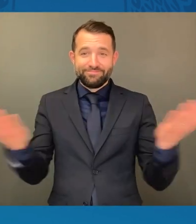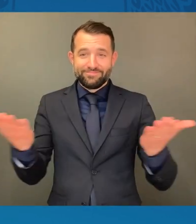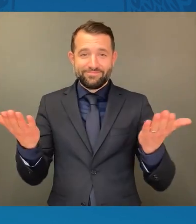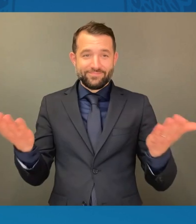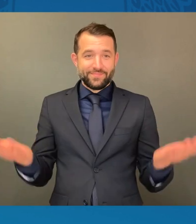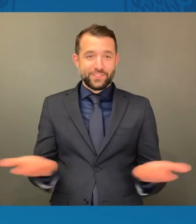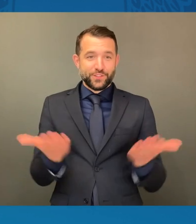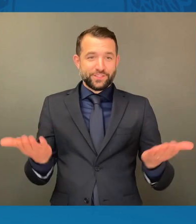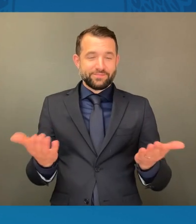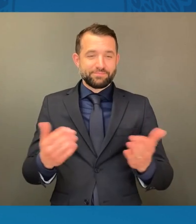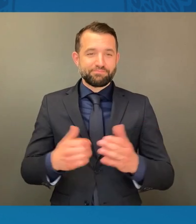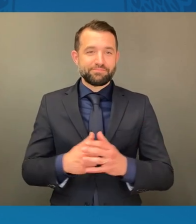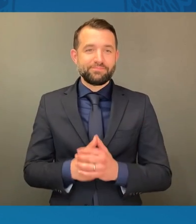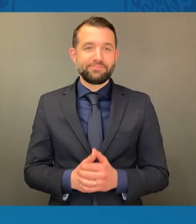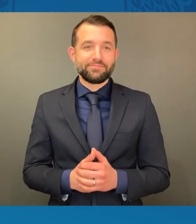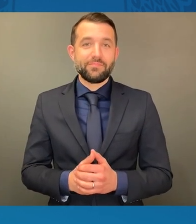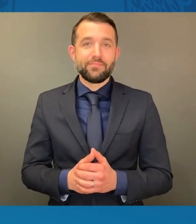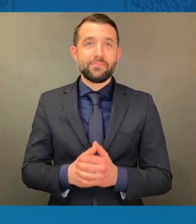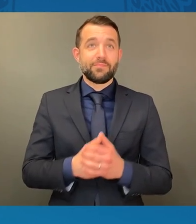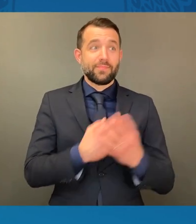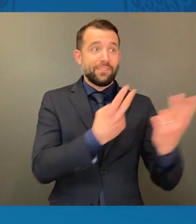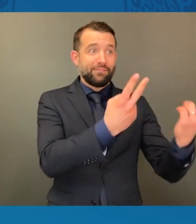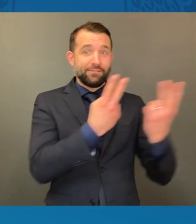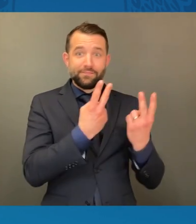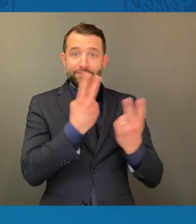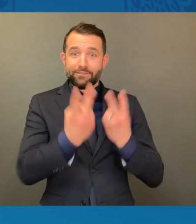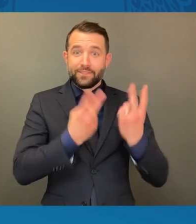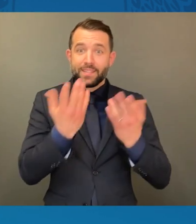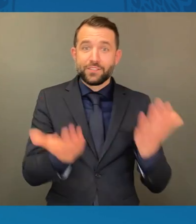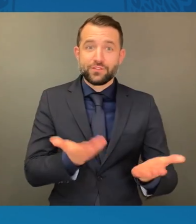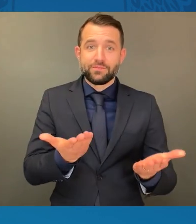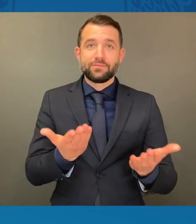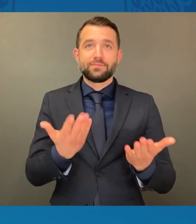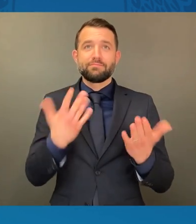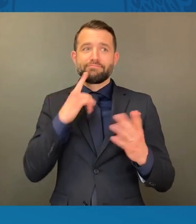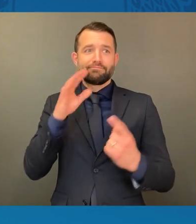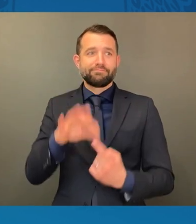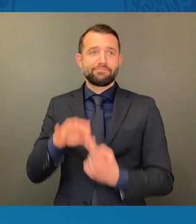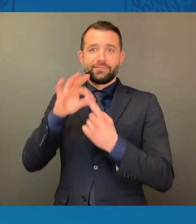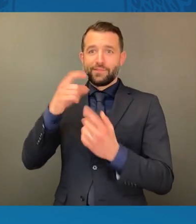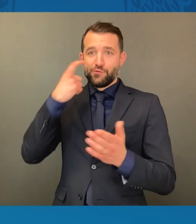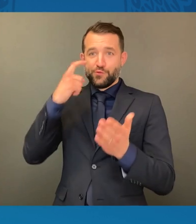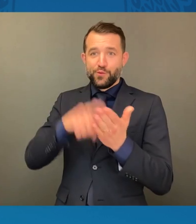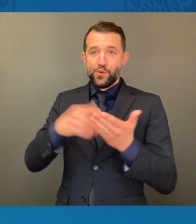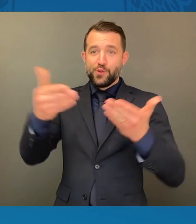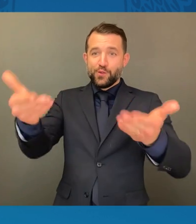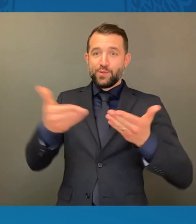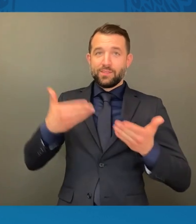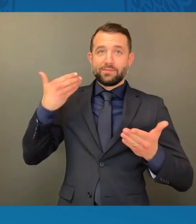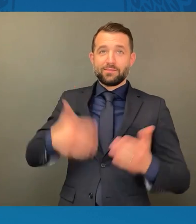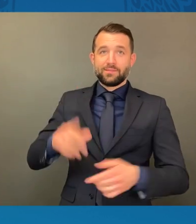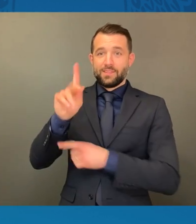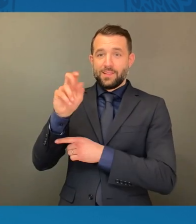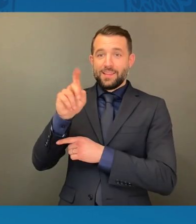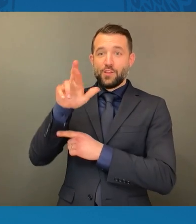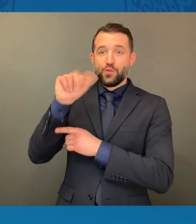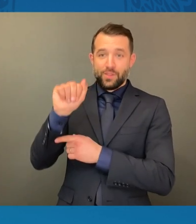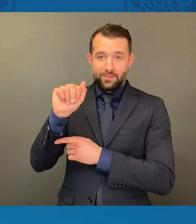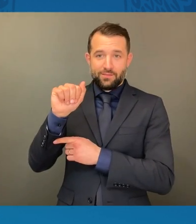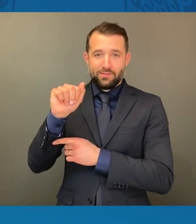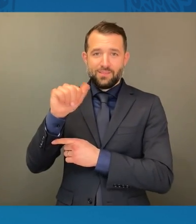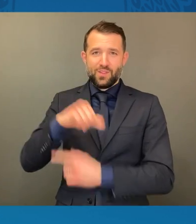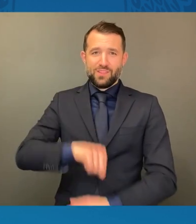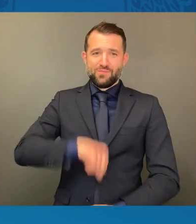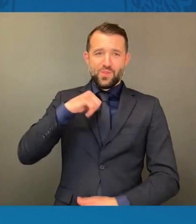Visitors and distinguished guests, I am Kendra Angion and I am proud to say that I am from the historic